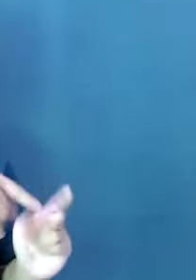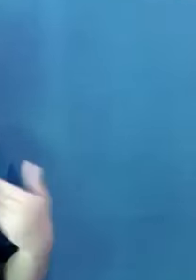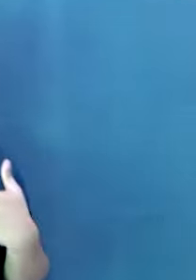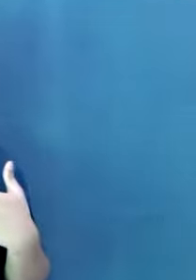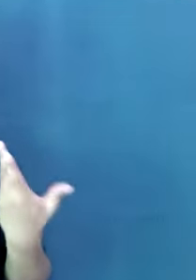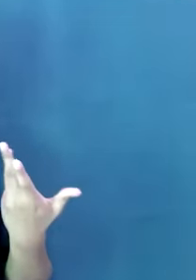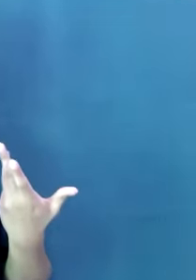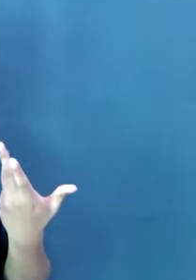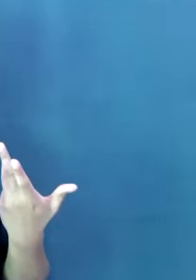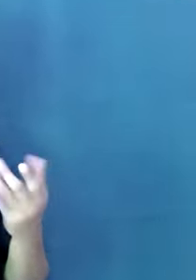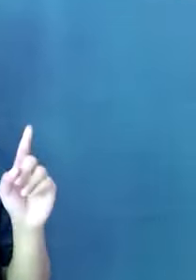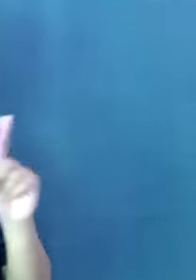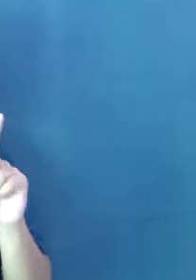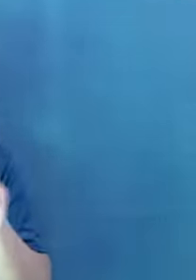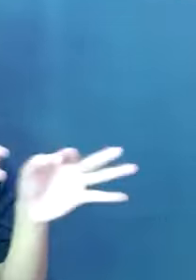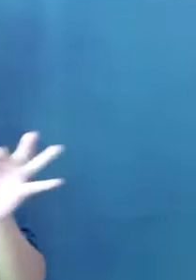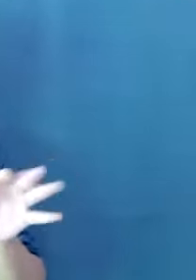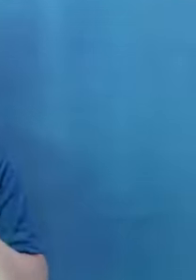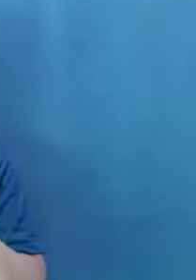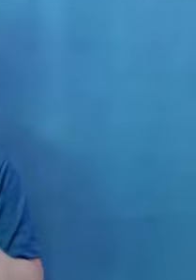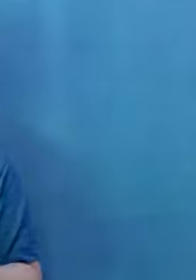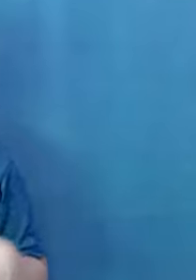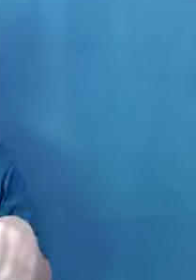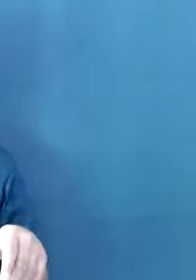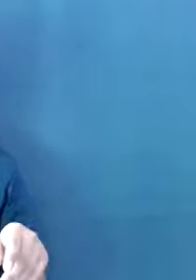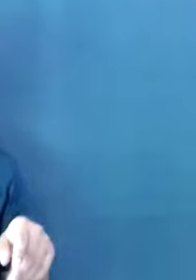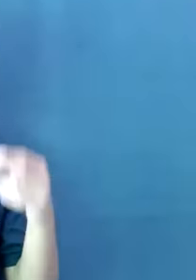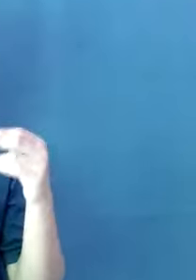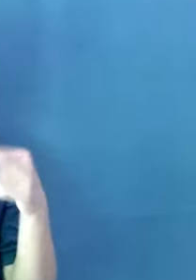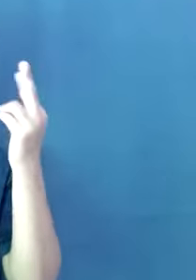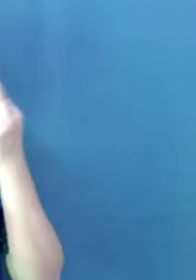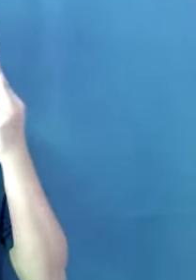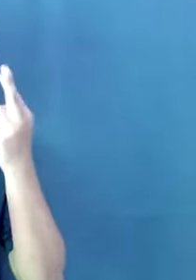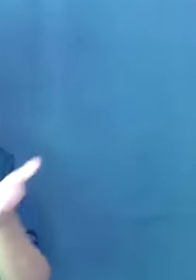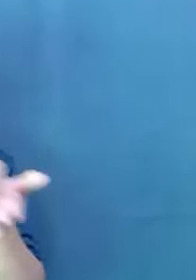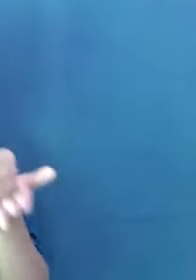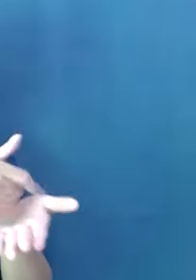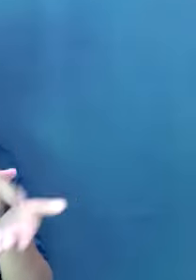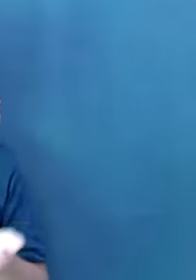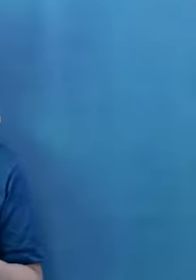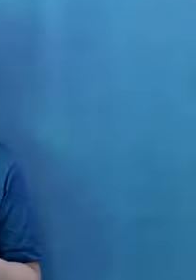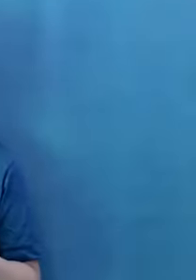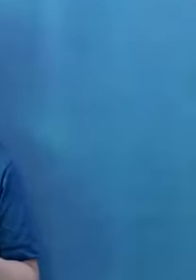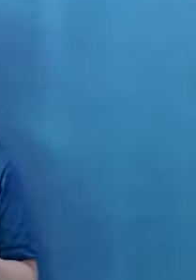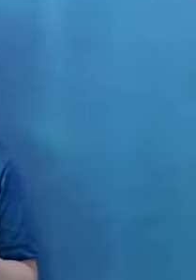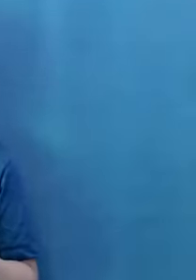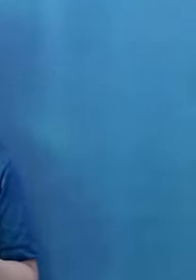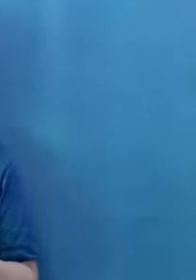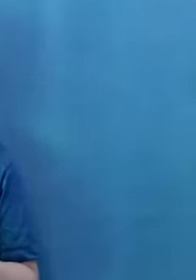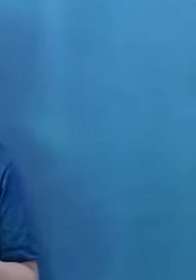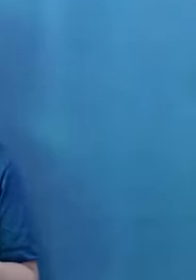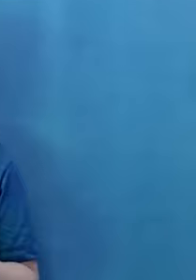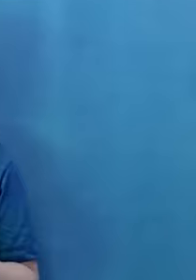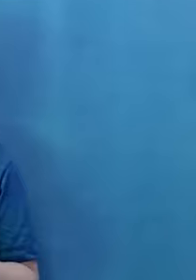and everything. But when we say reasonable accommodation, it can be the